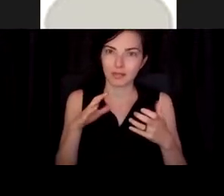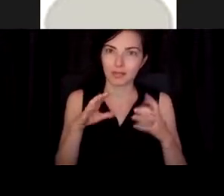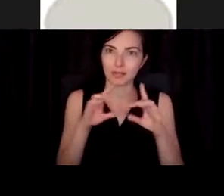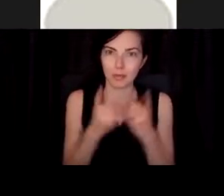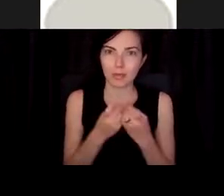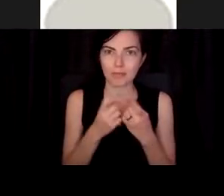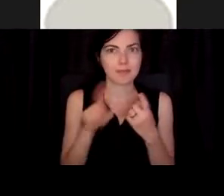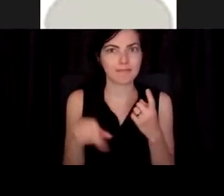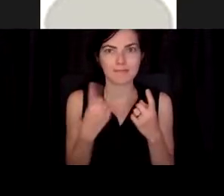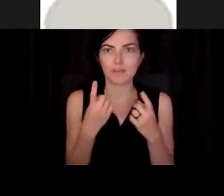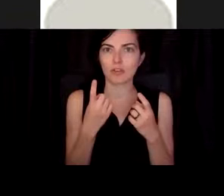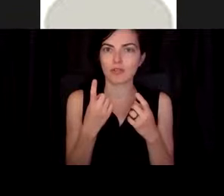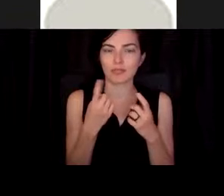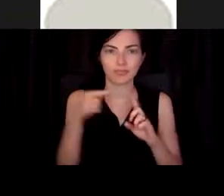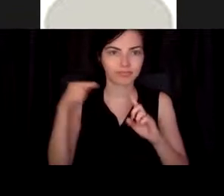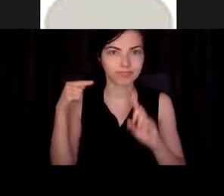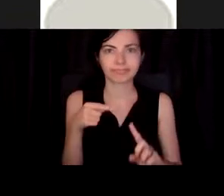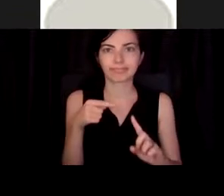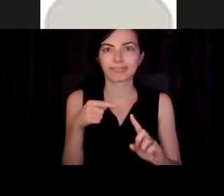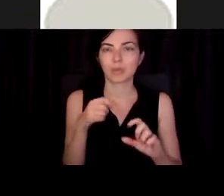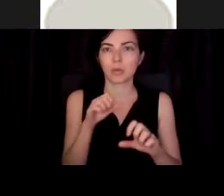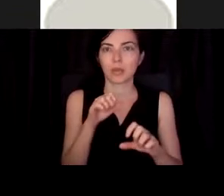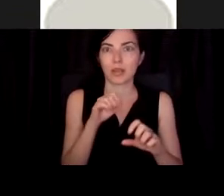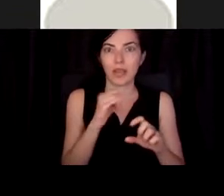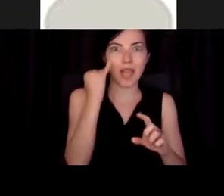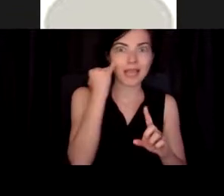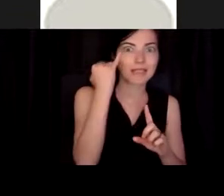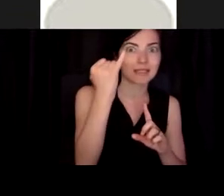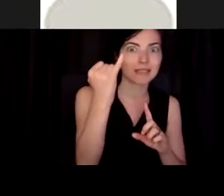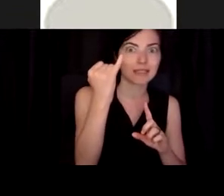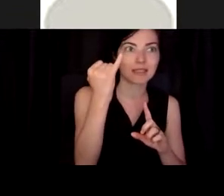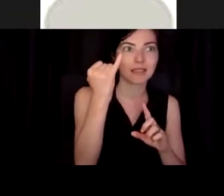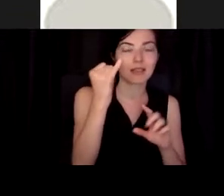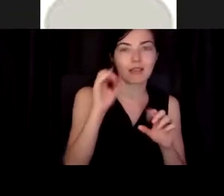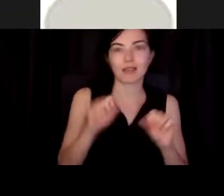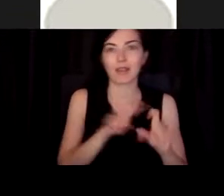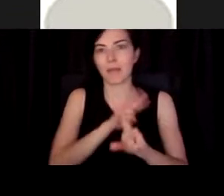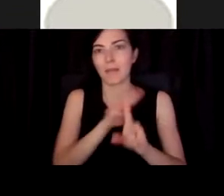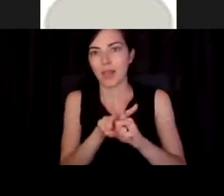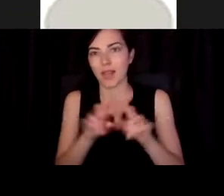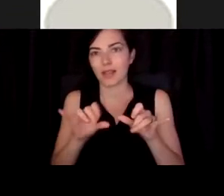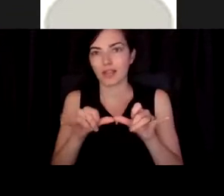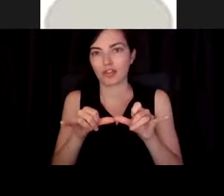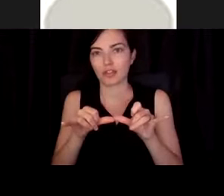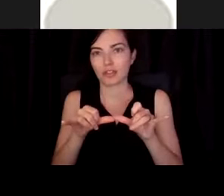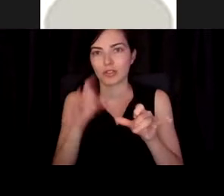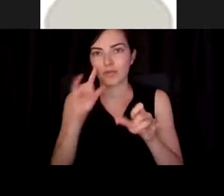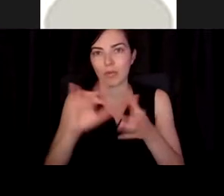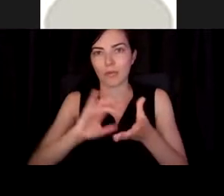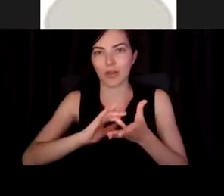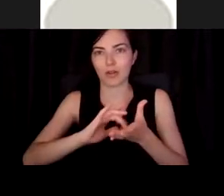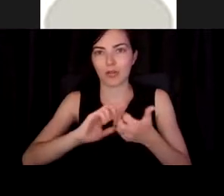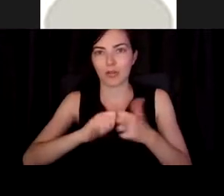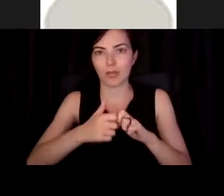where you could take an idea or apply engineering to these medical problems and apply